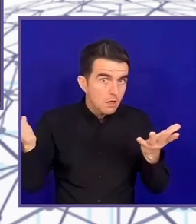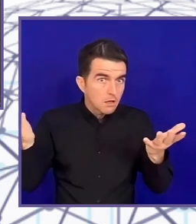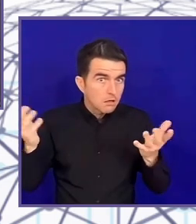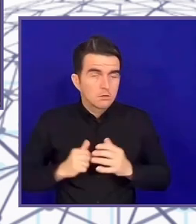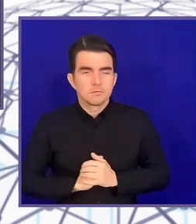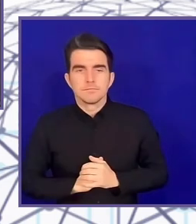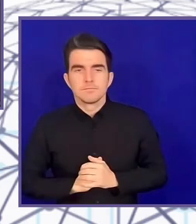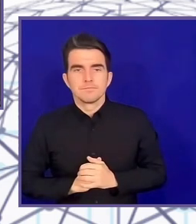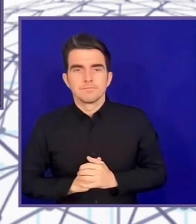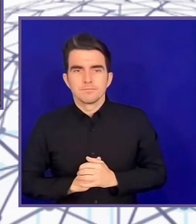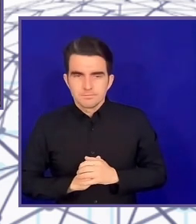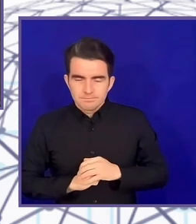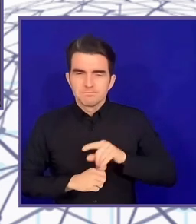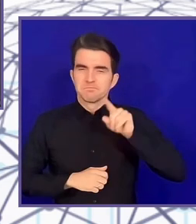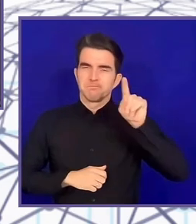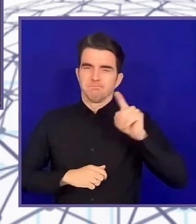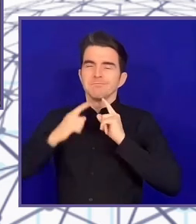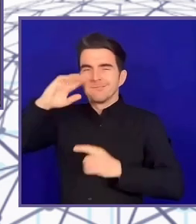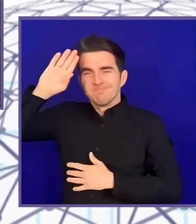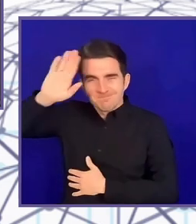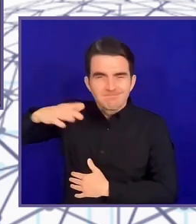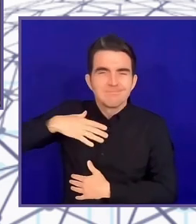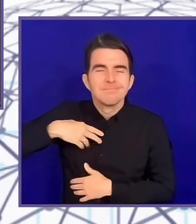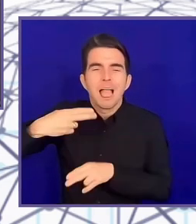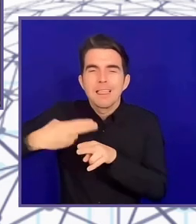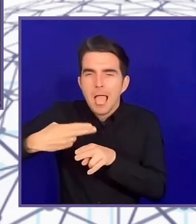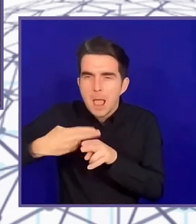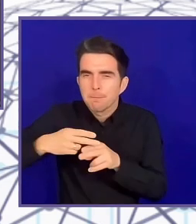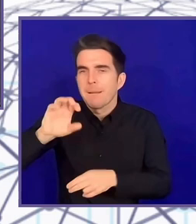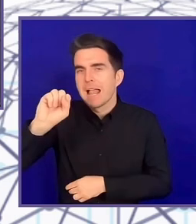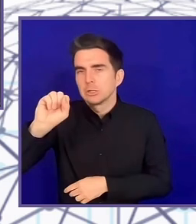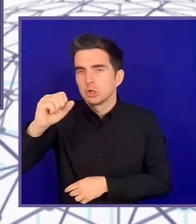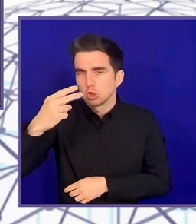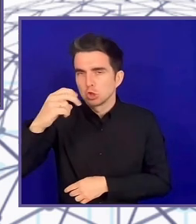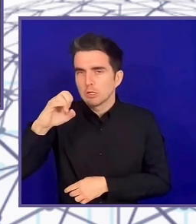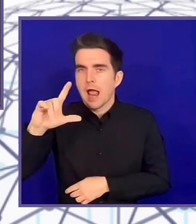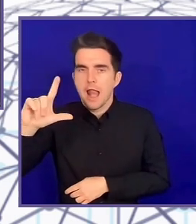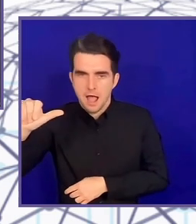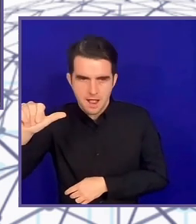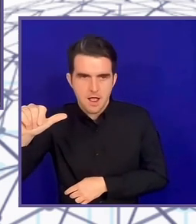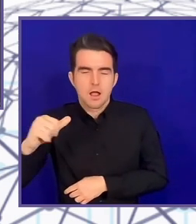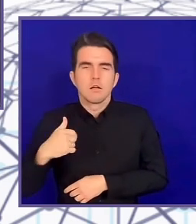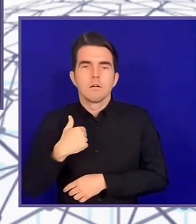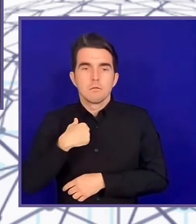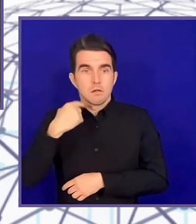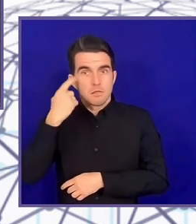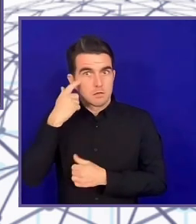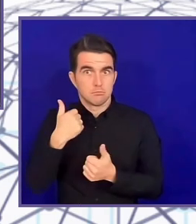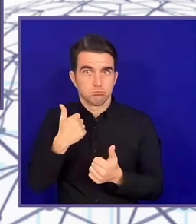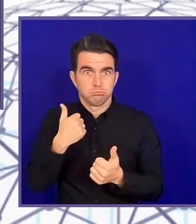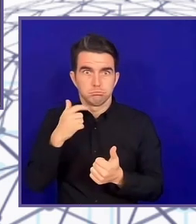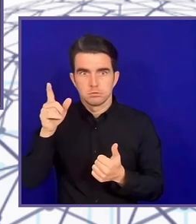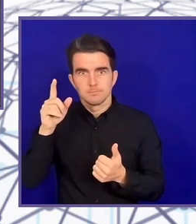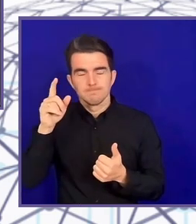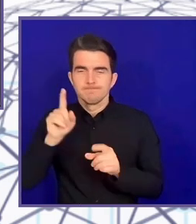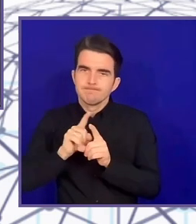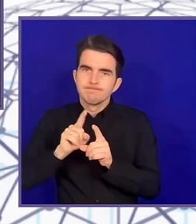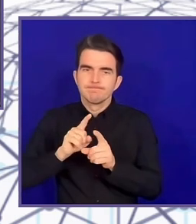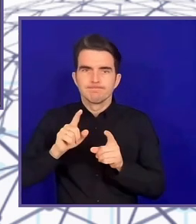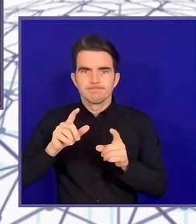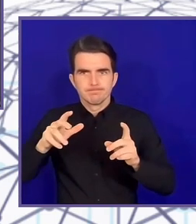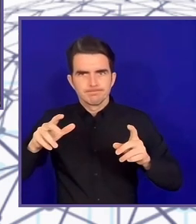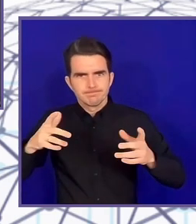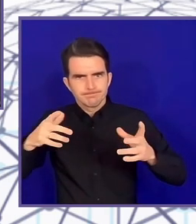I really think it's great that you bring up the concept of contextualization and maybe this is me throwing it out to the entire